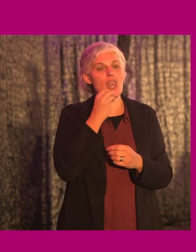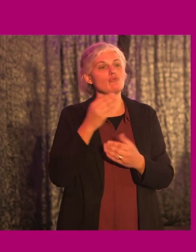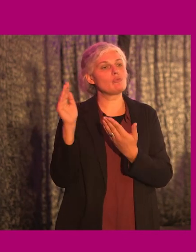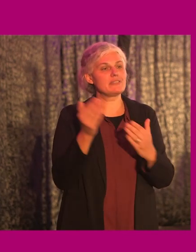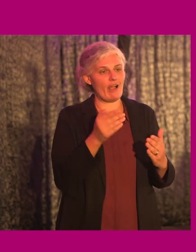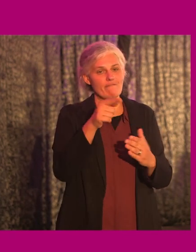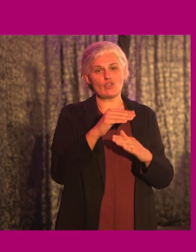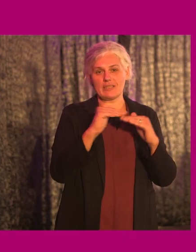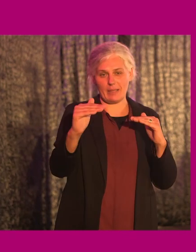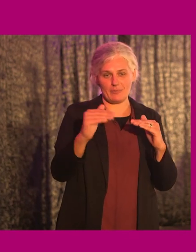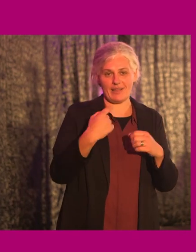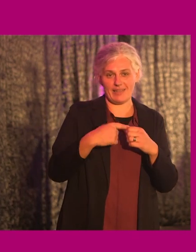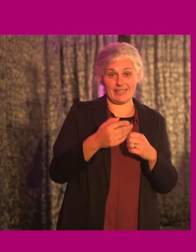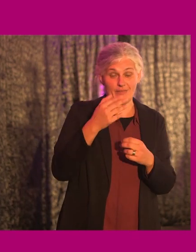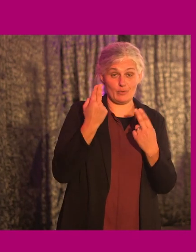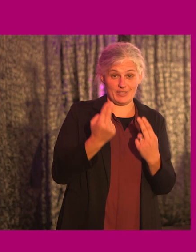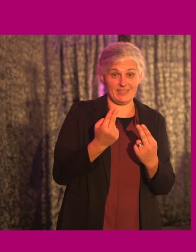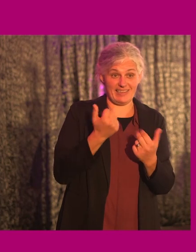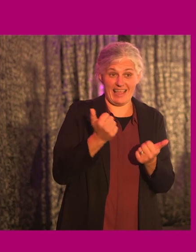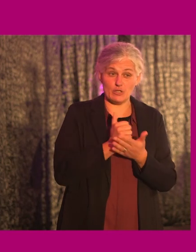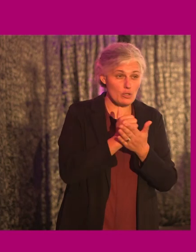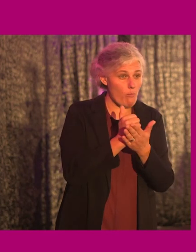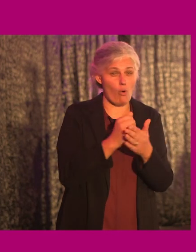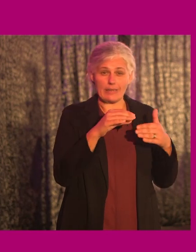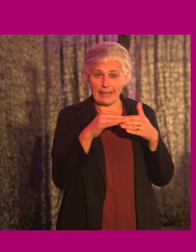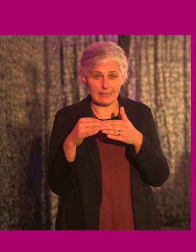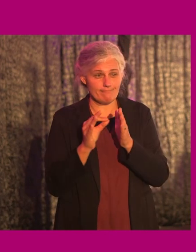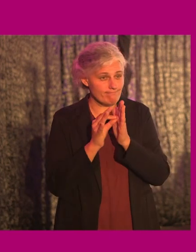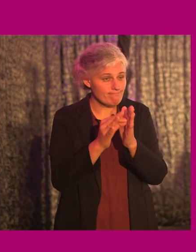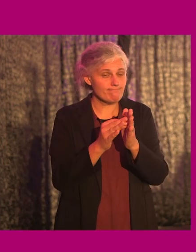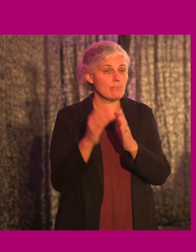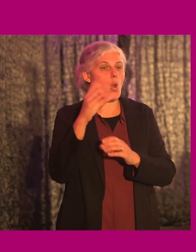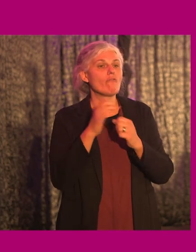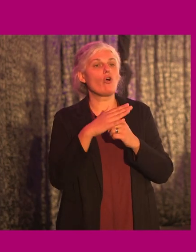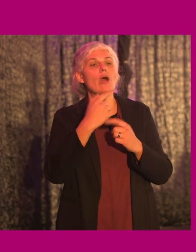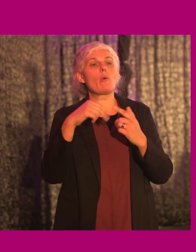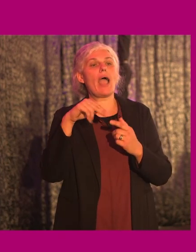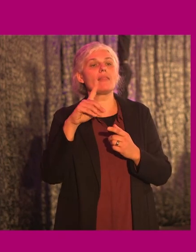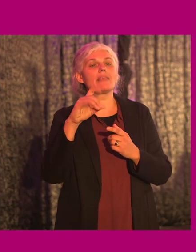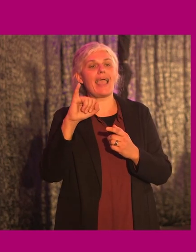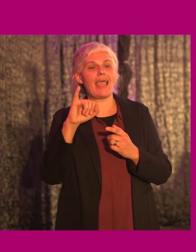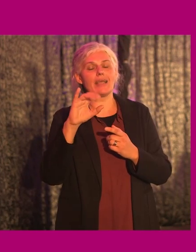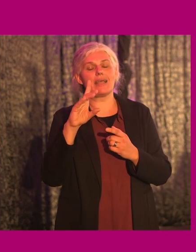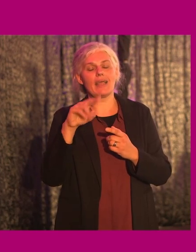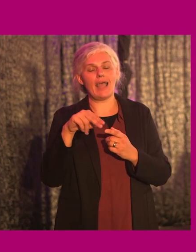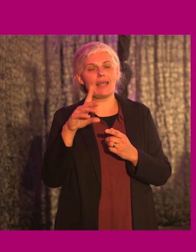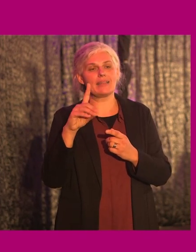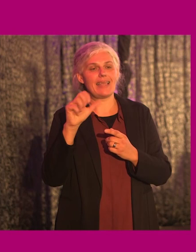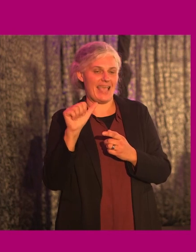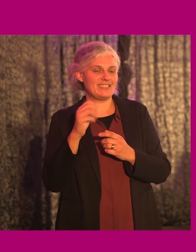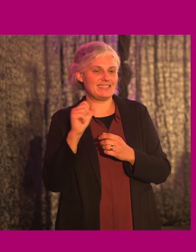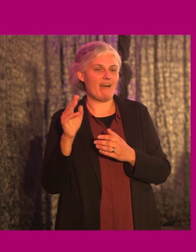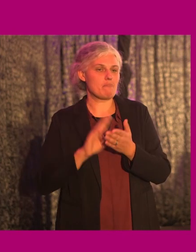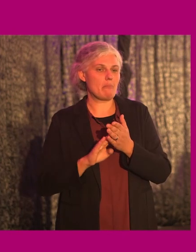table. And again, if you need, uh, any support or guidance, uh, look out for one of the NDA staff and we'll do our best to help you.